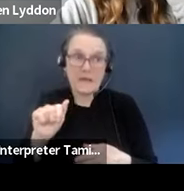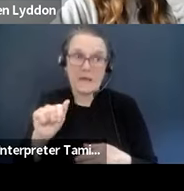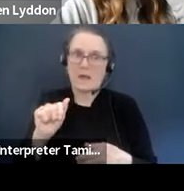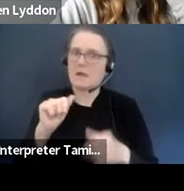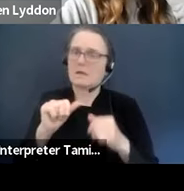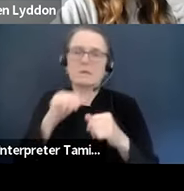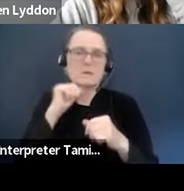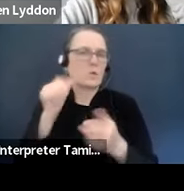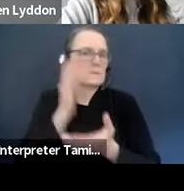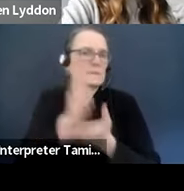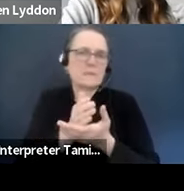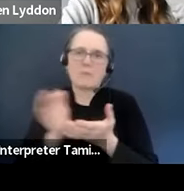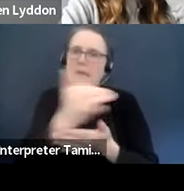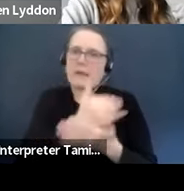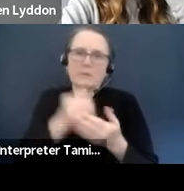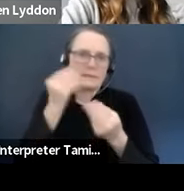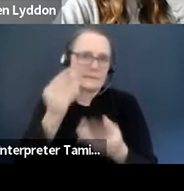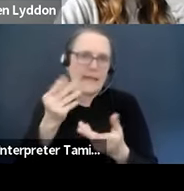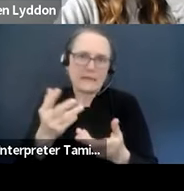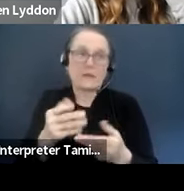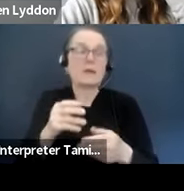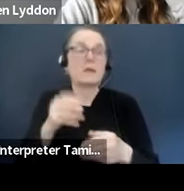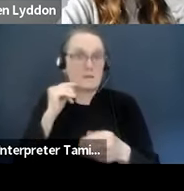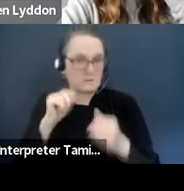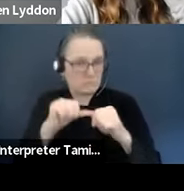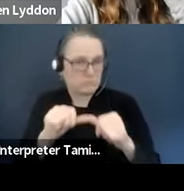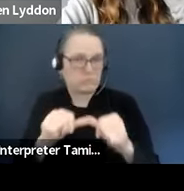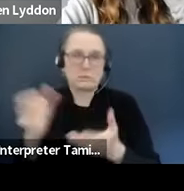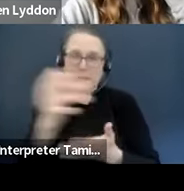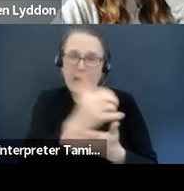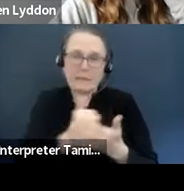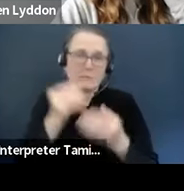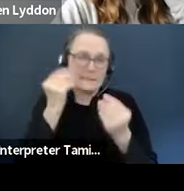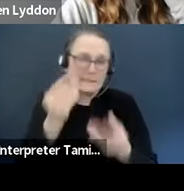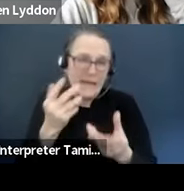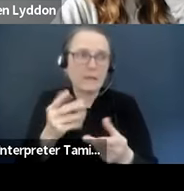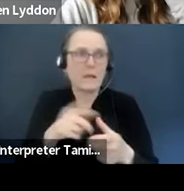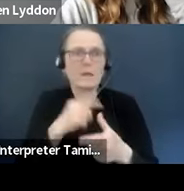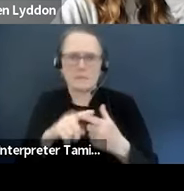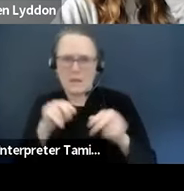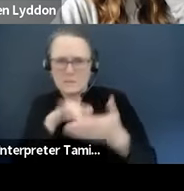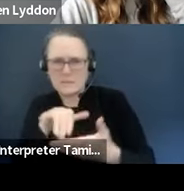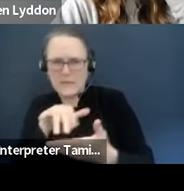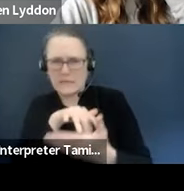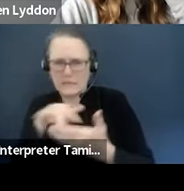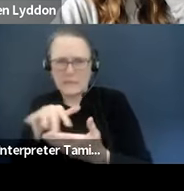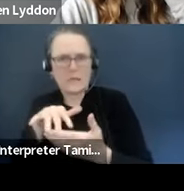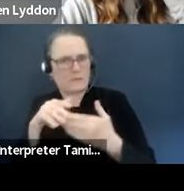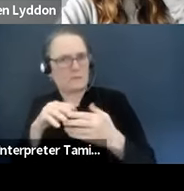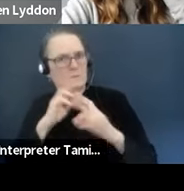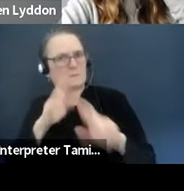The downside, of course, is the exhausting nature of that pivot. So that's the challenge.